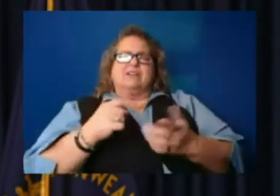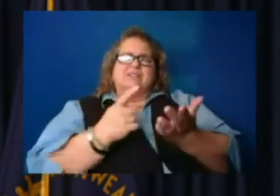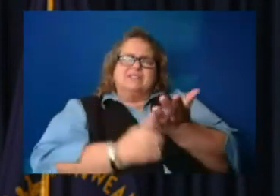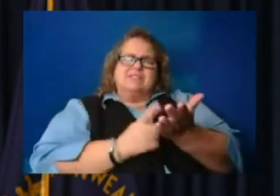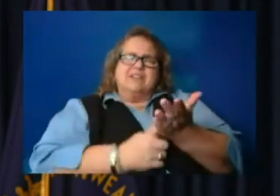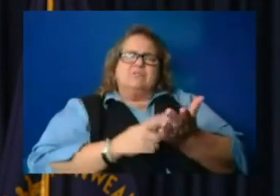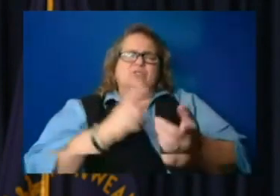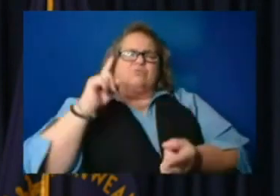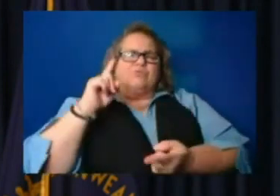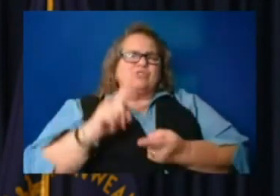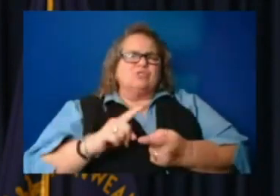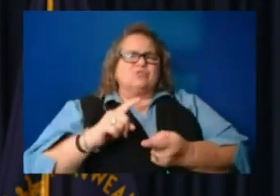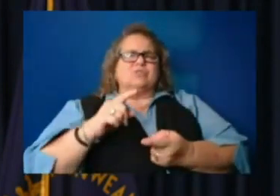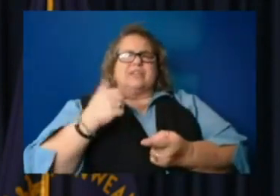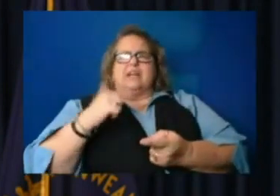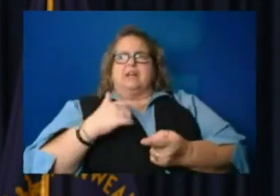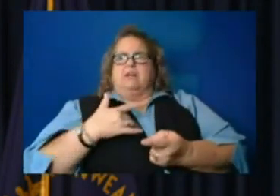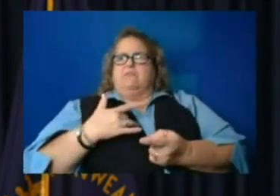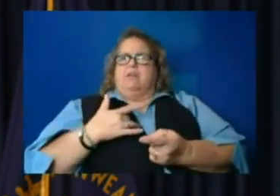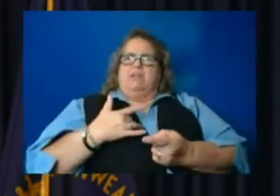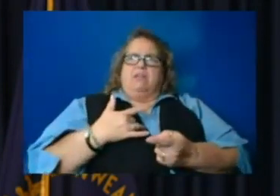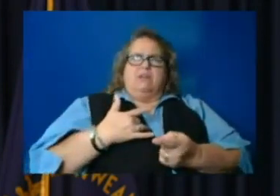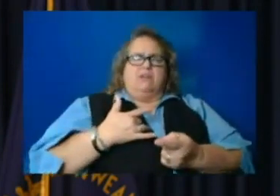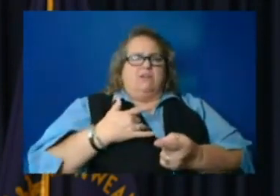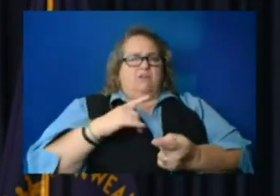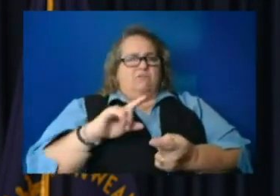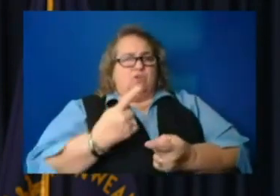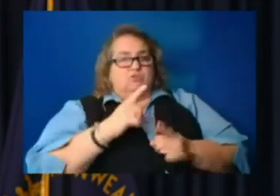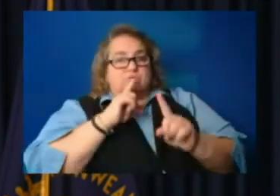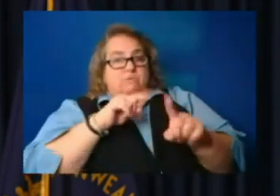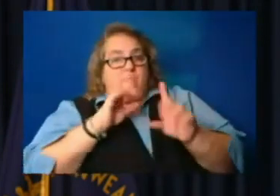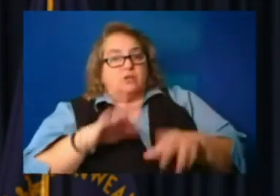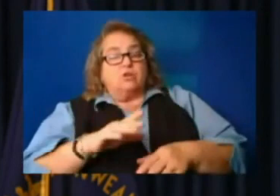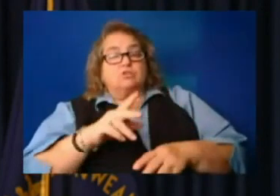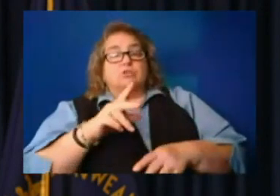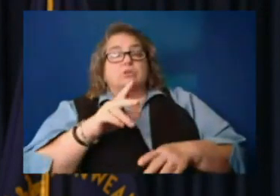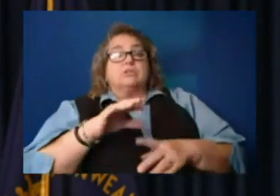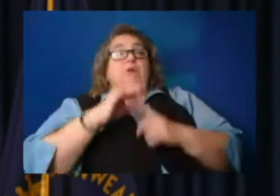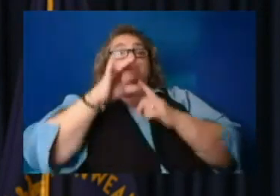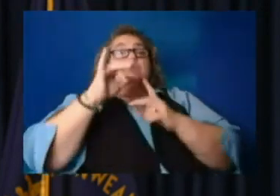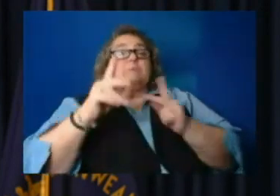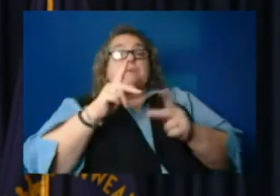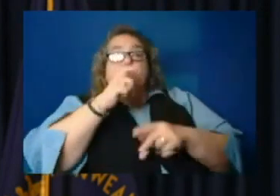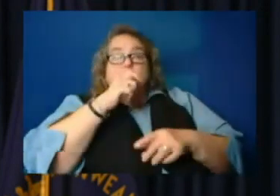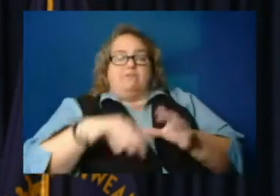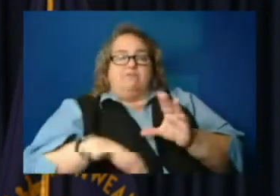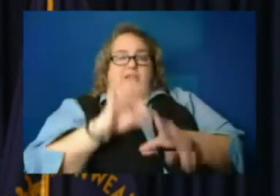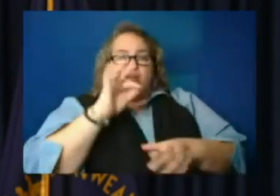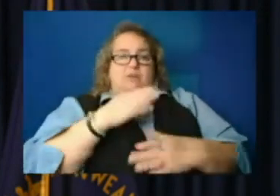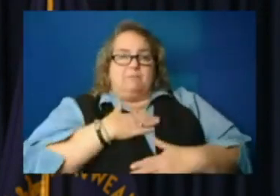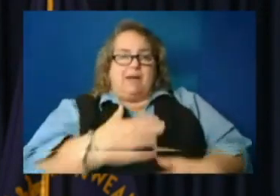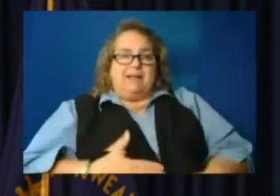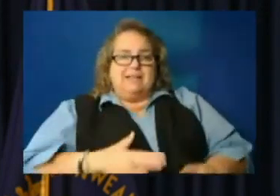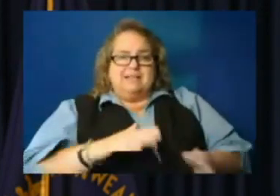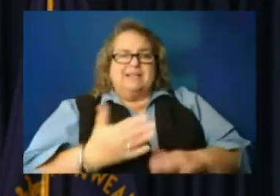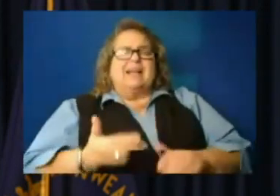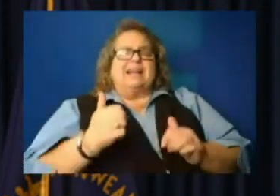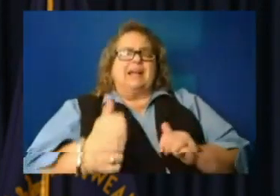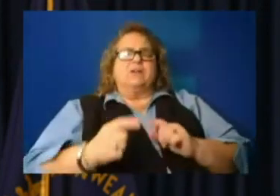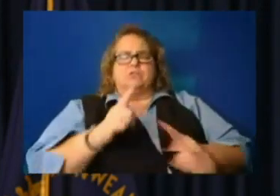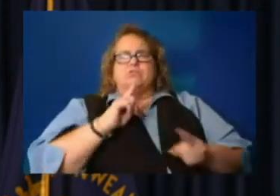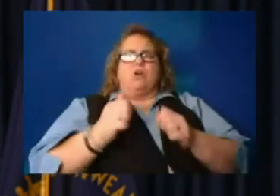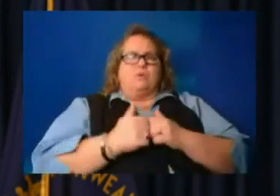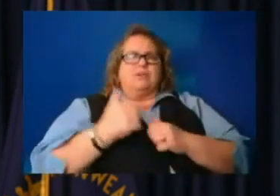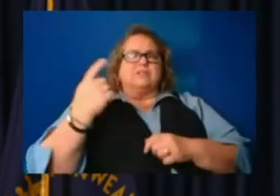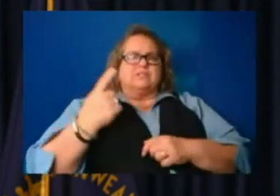our first responders, especially those that are finding bodies, um, are able to talk to somebody, too, that we look out after